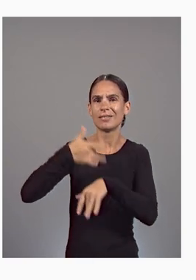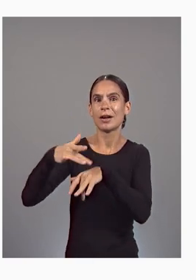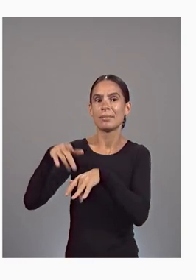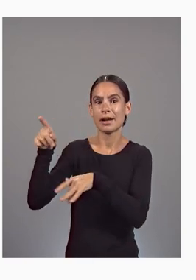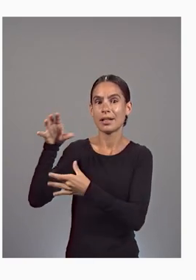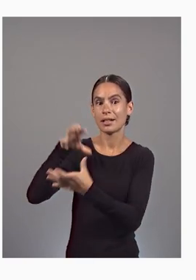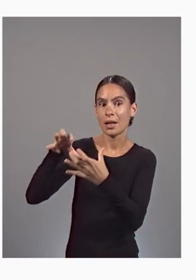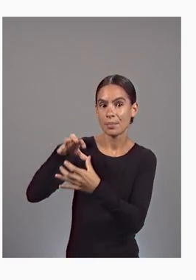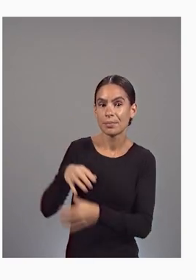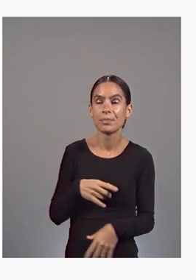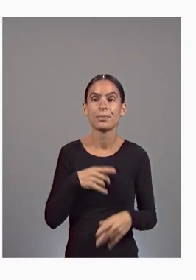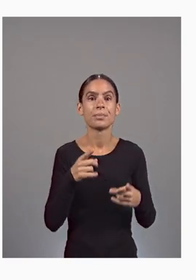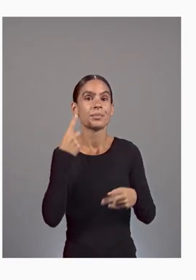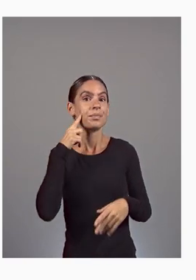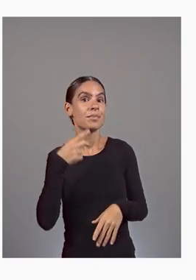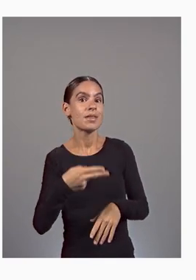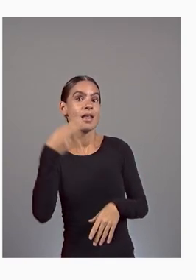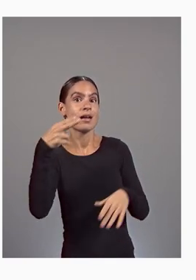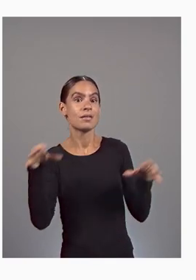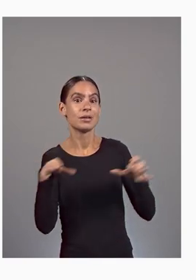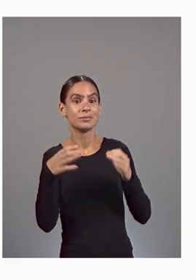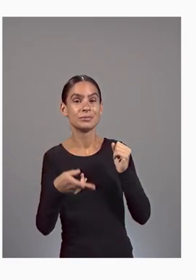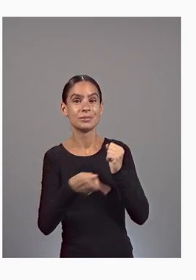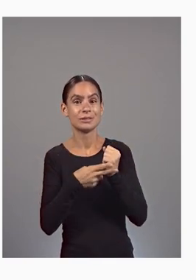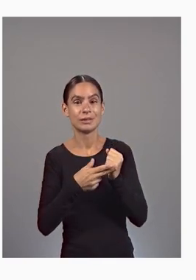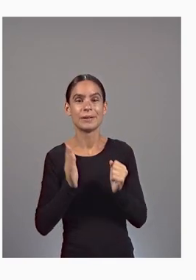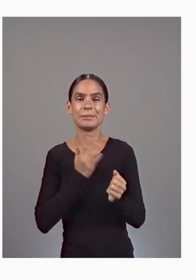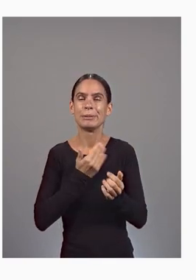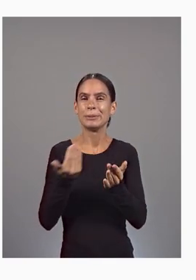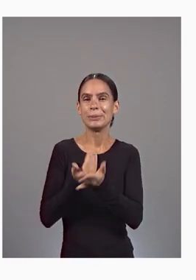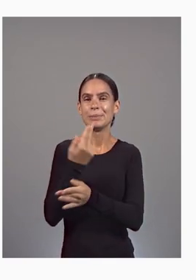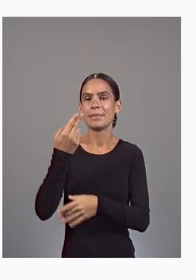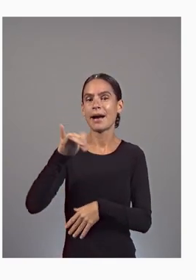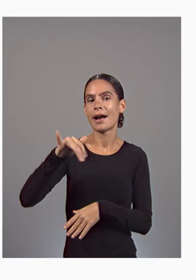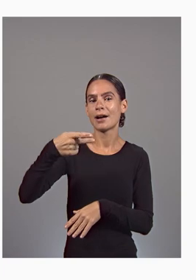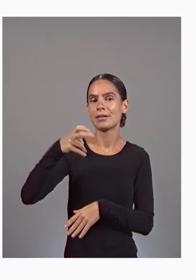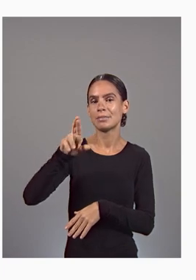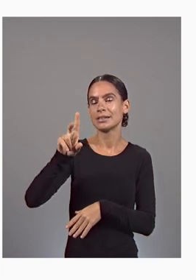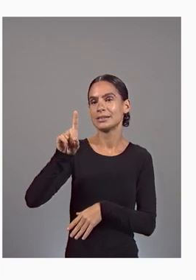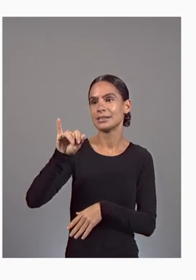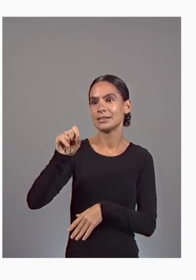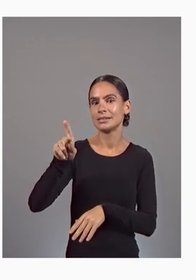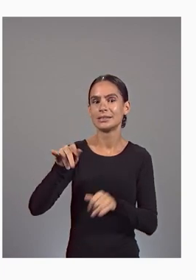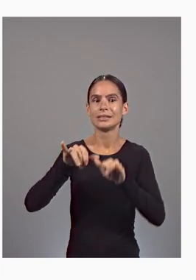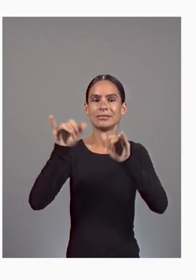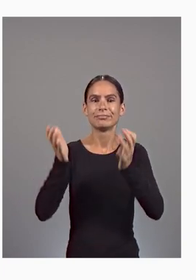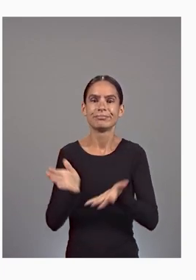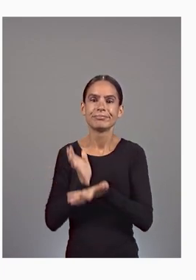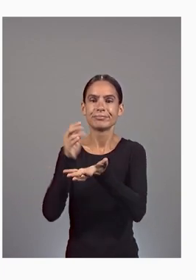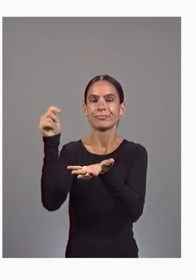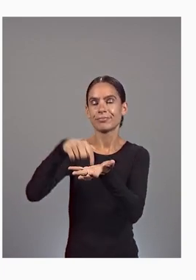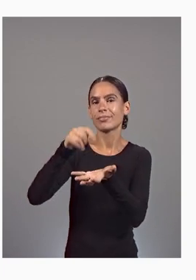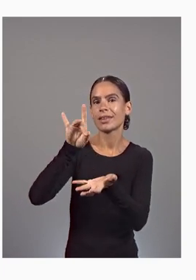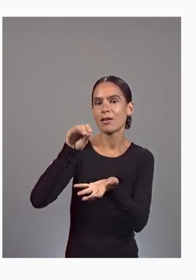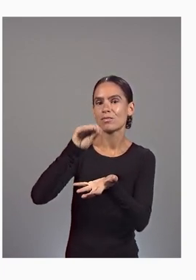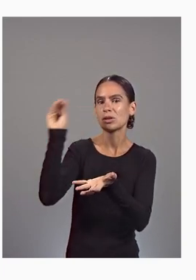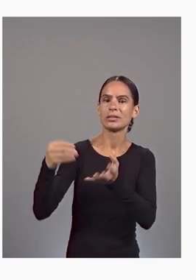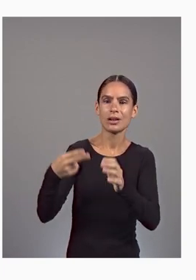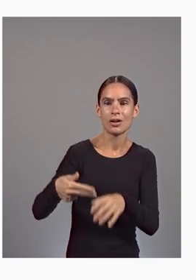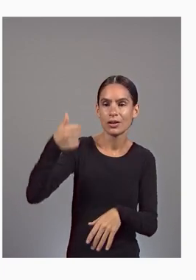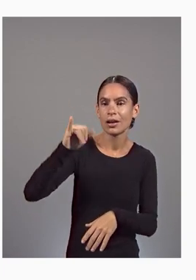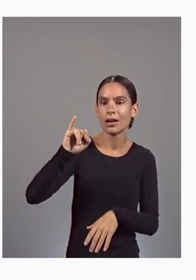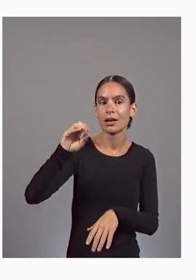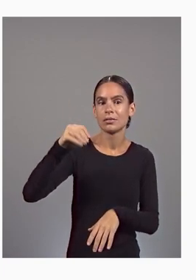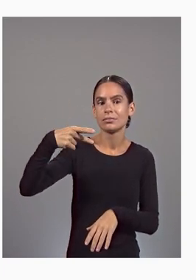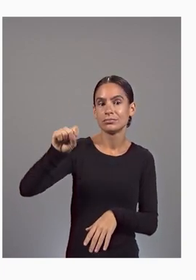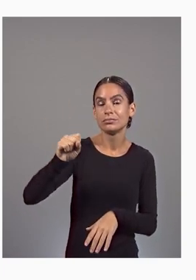high-performance storage, we offer new hyper disk system, which delivers 80% higher